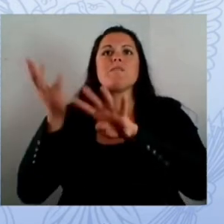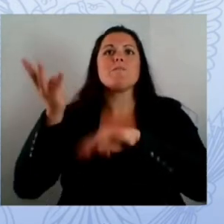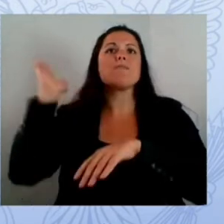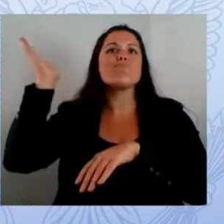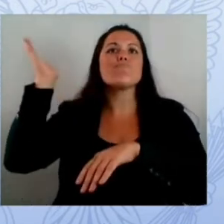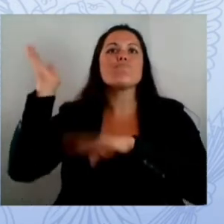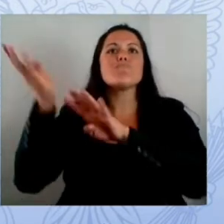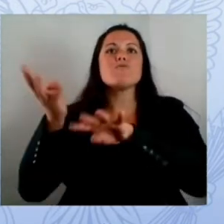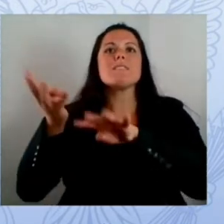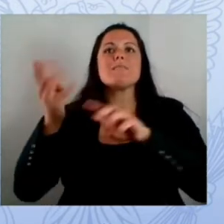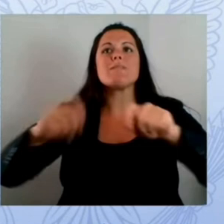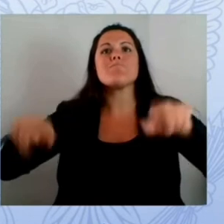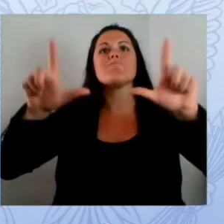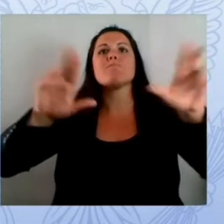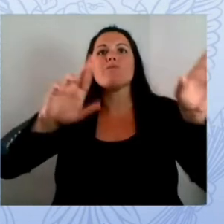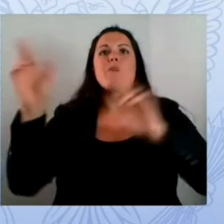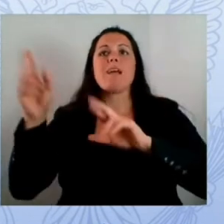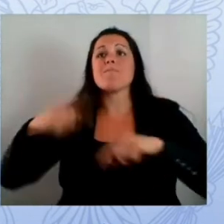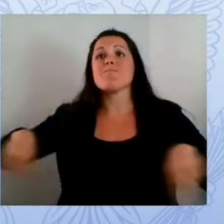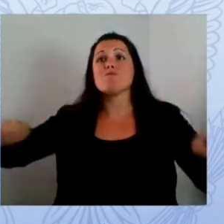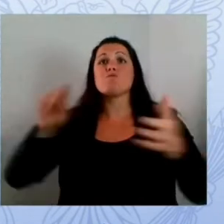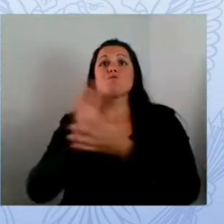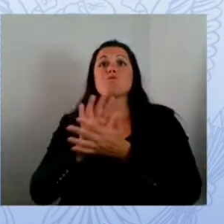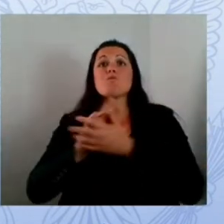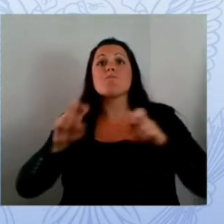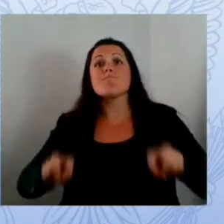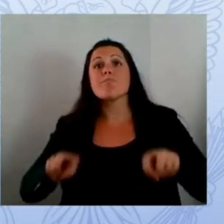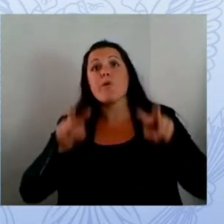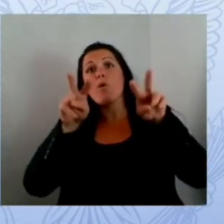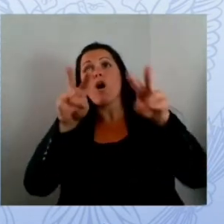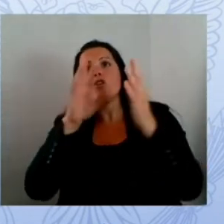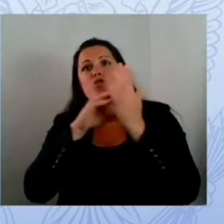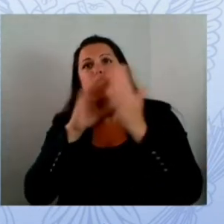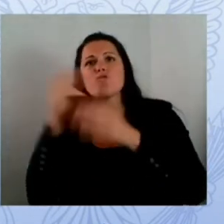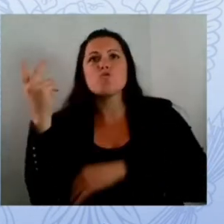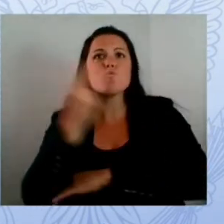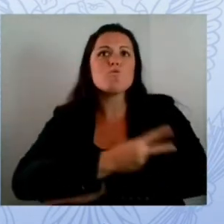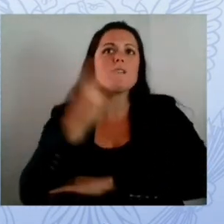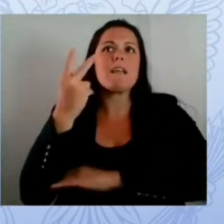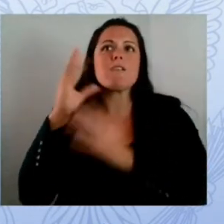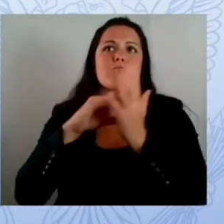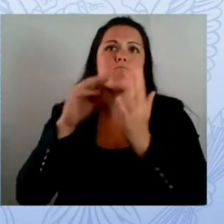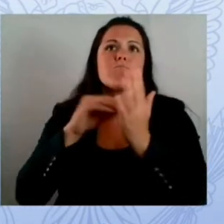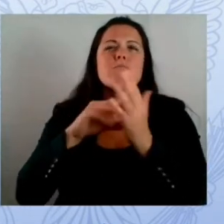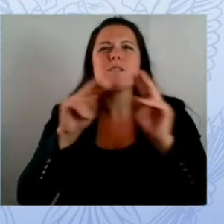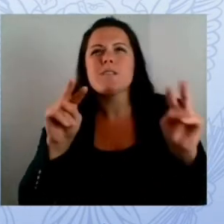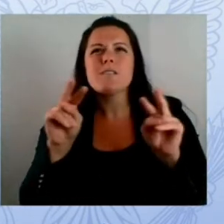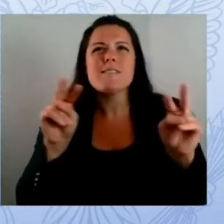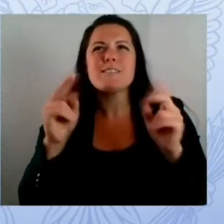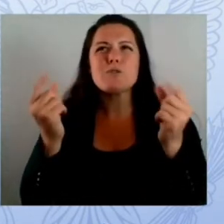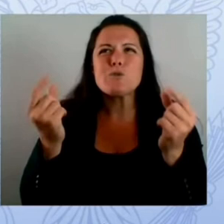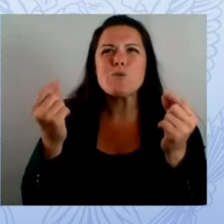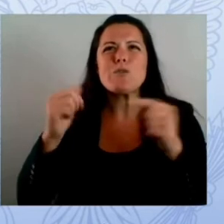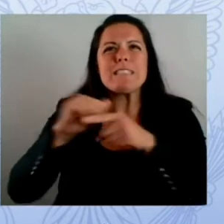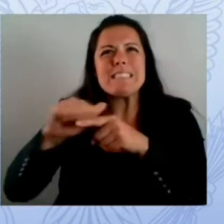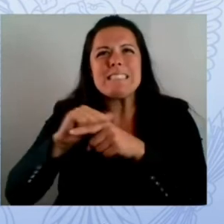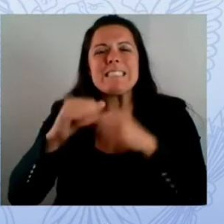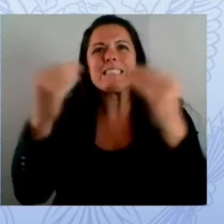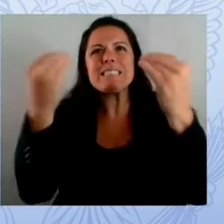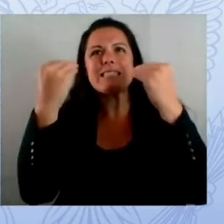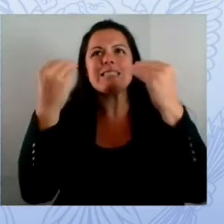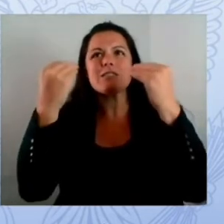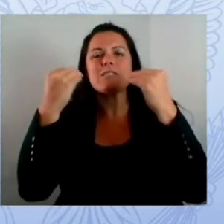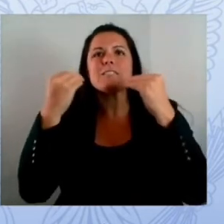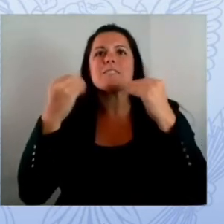through an actual runbook where participants were able to actually exercise their plan and see if it actually would work and